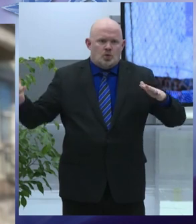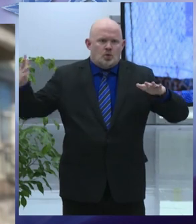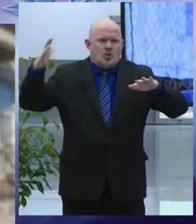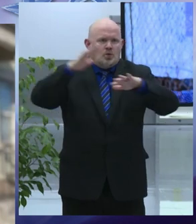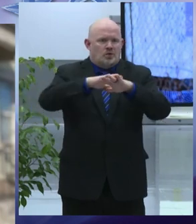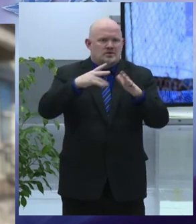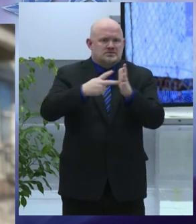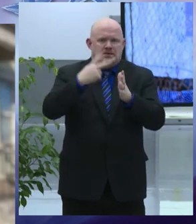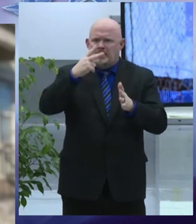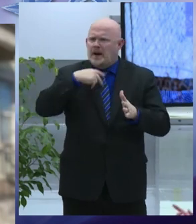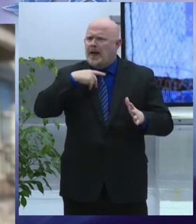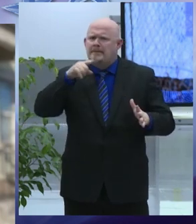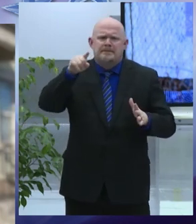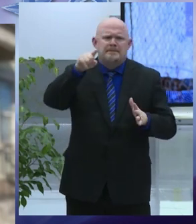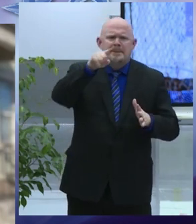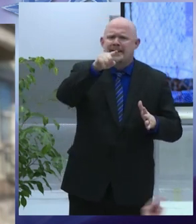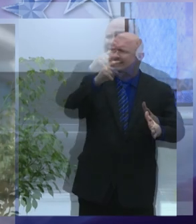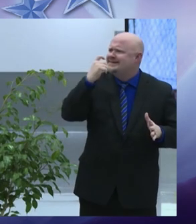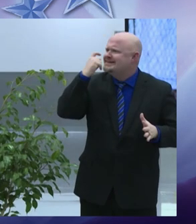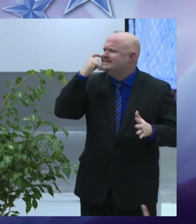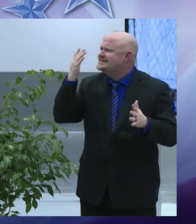back from work so congratulations